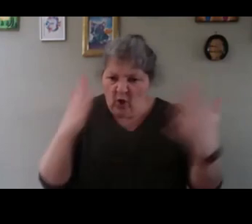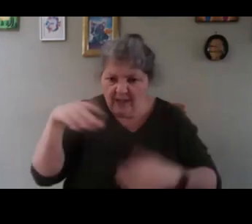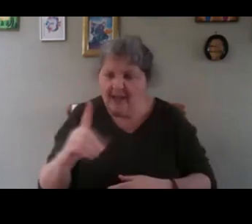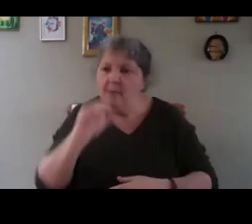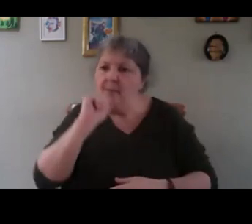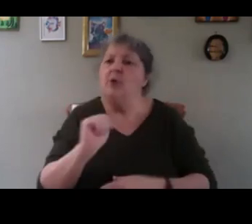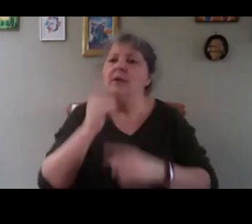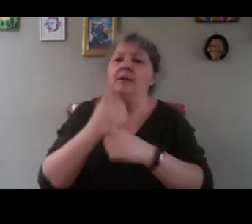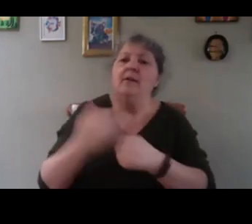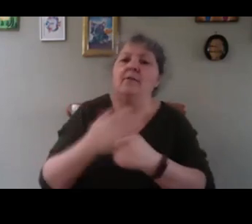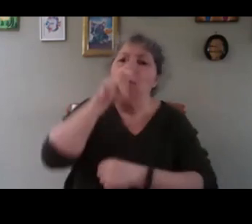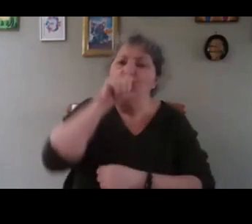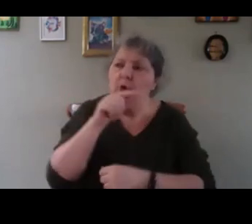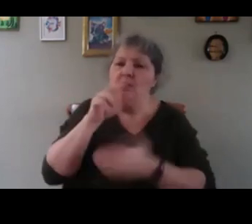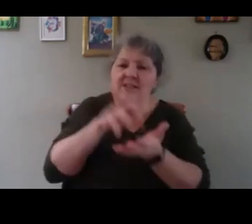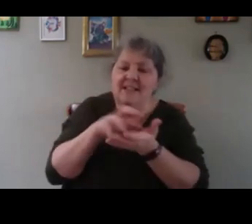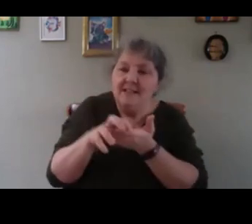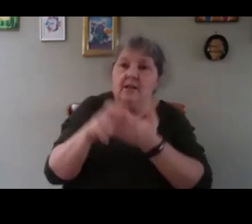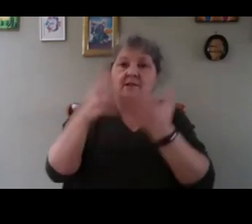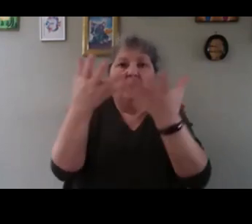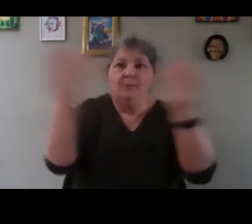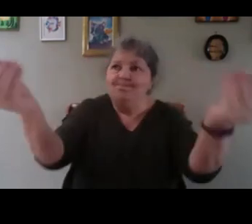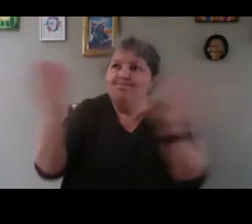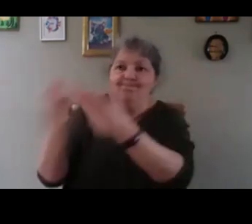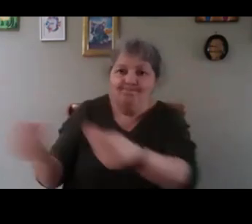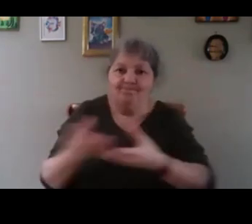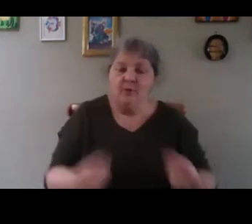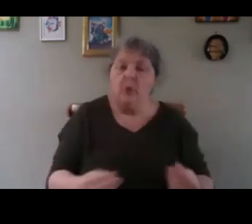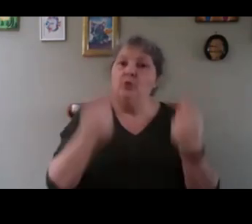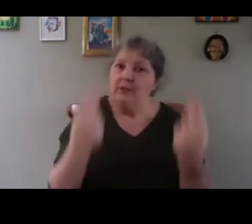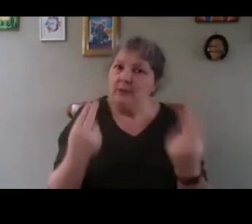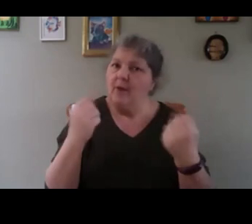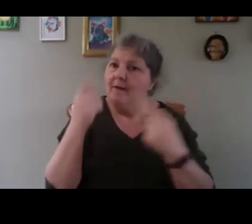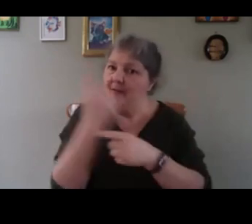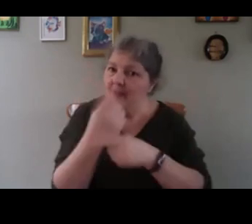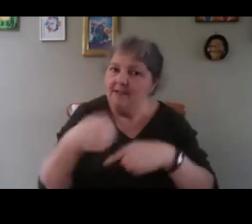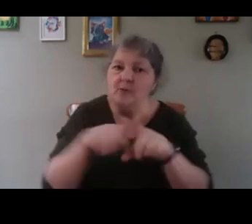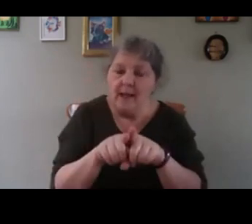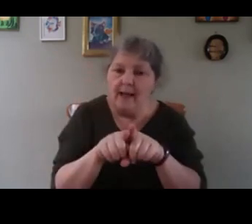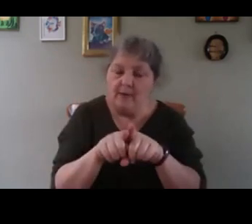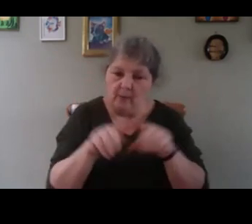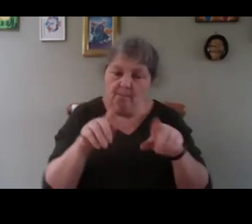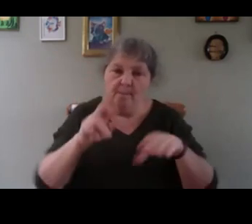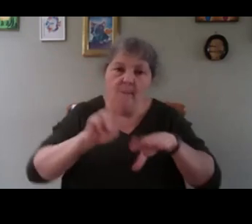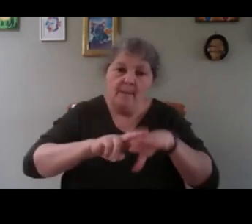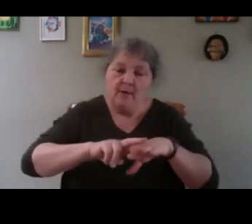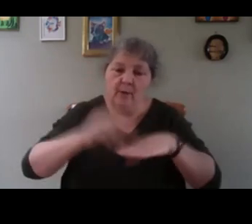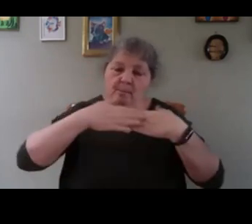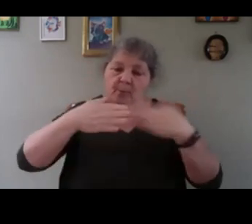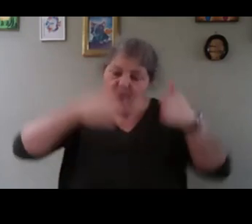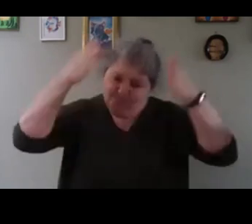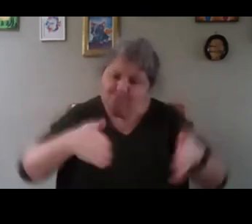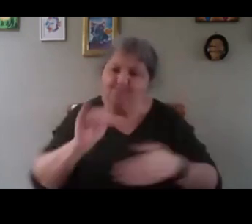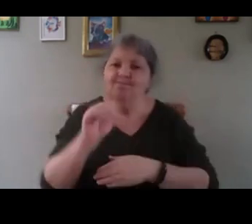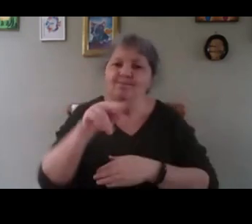and they are all going as well. So we need to change that to be more intensive. And the propagator, again, is